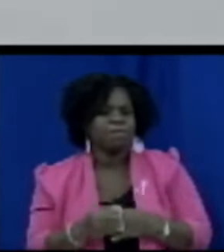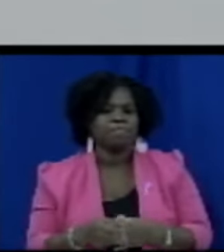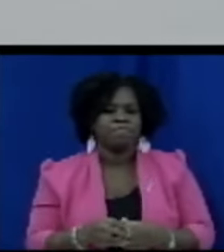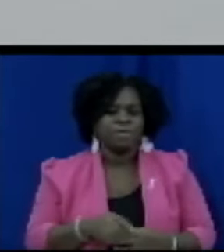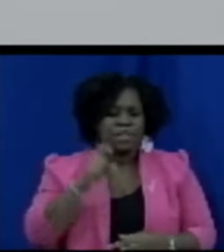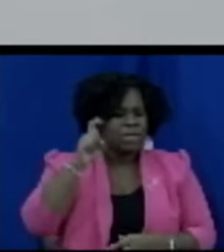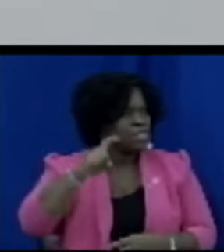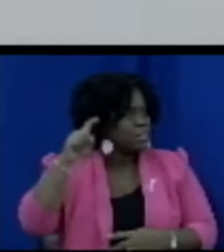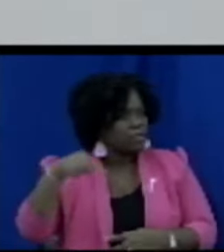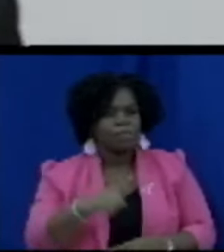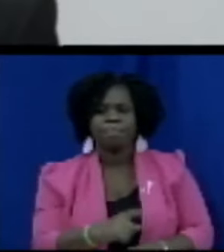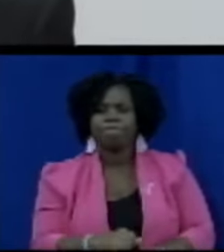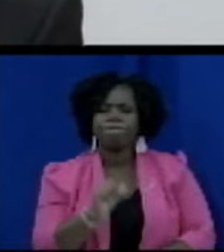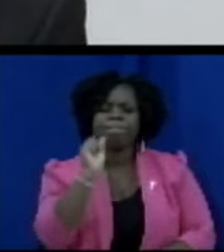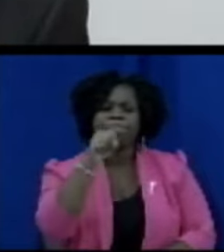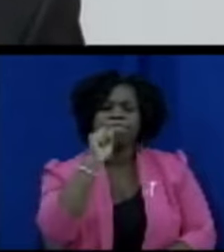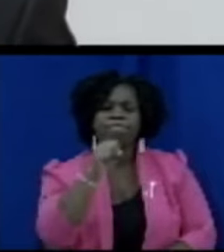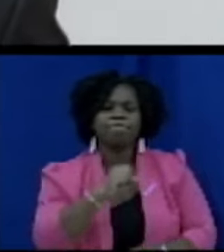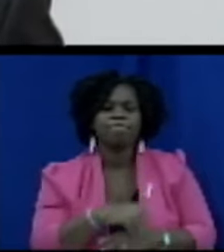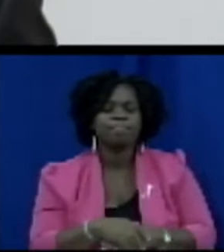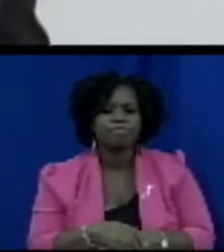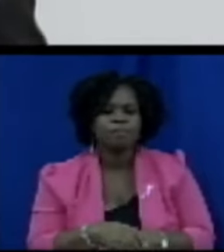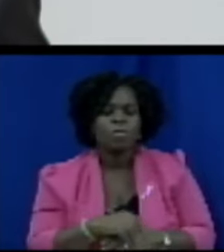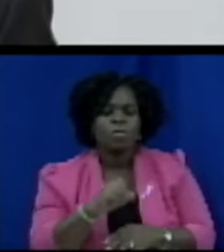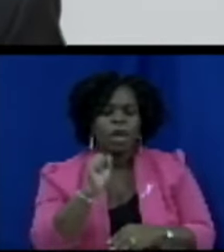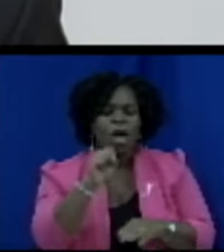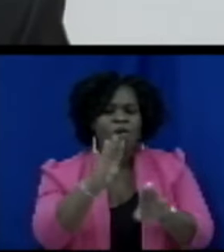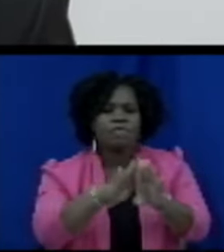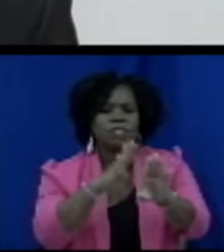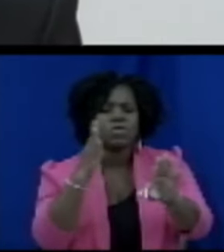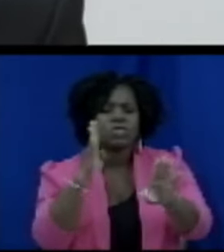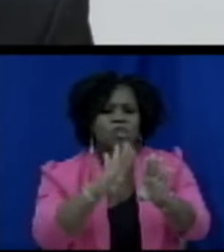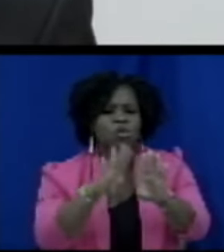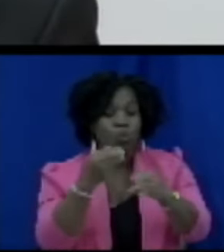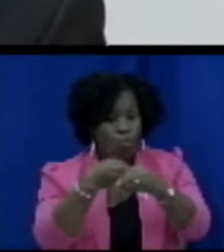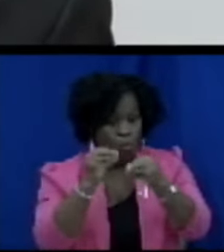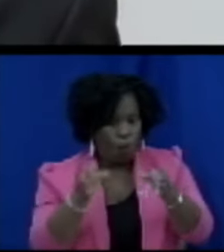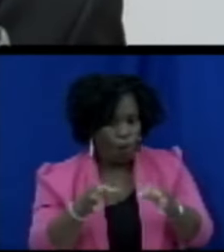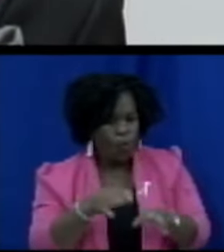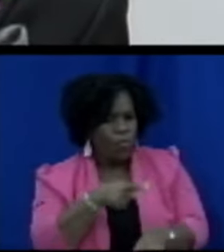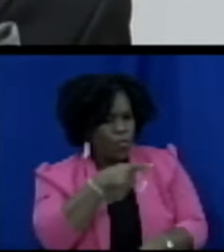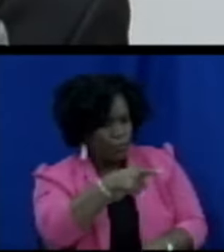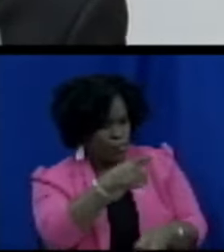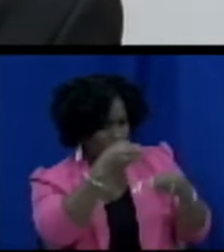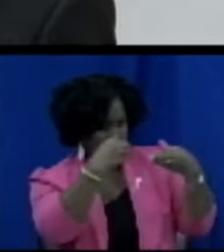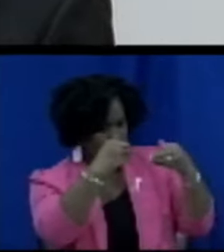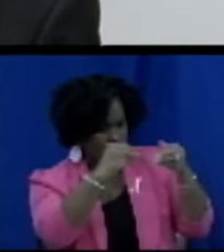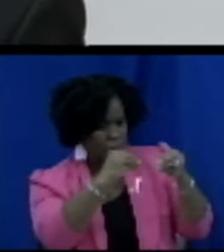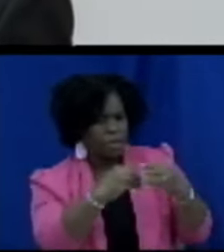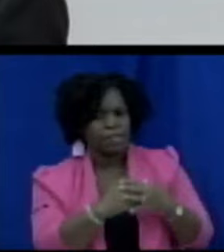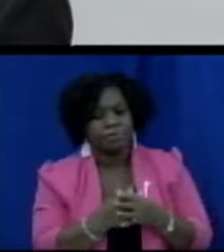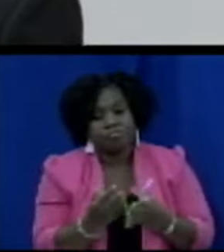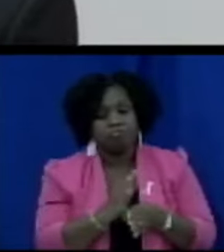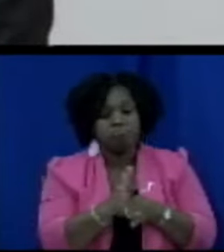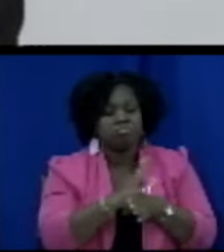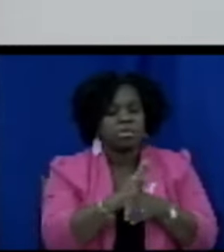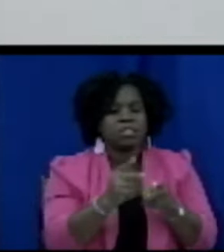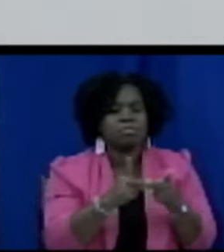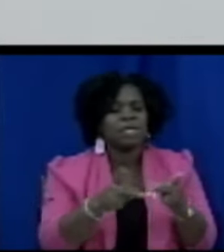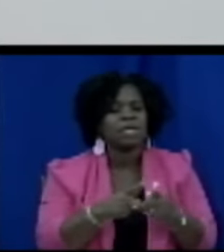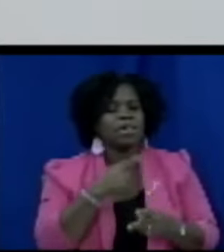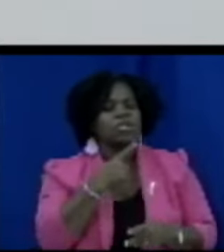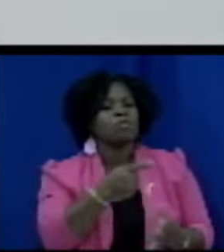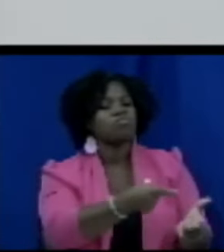to go and knock on the office door of that particular supermarket or business place and say